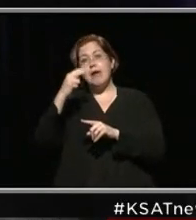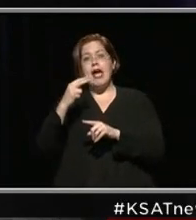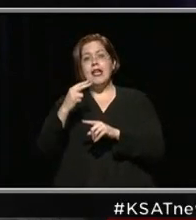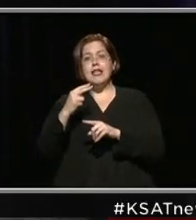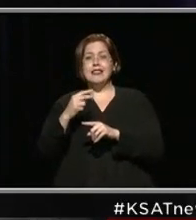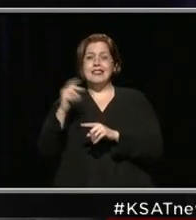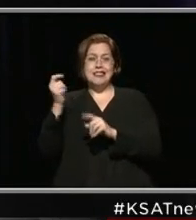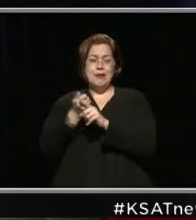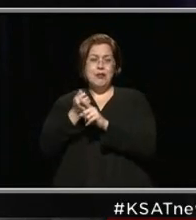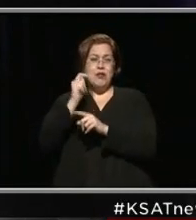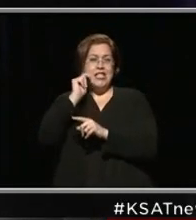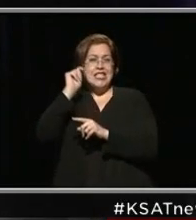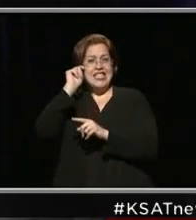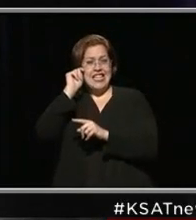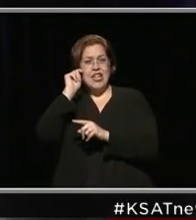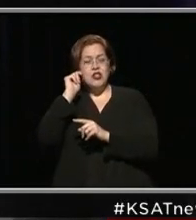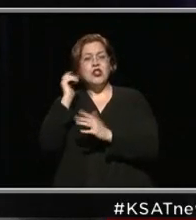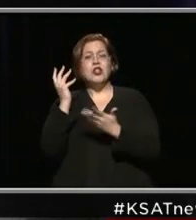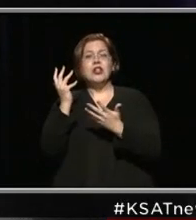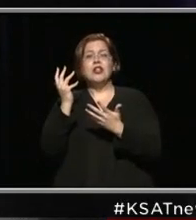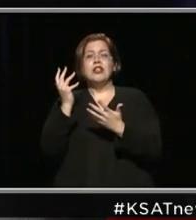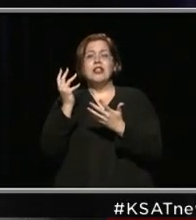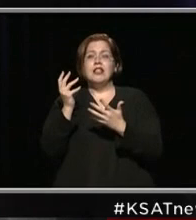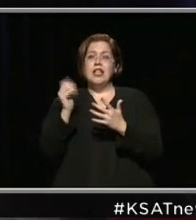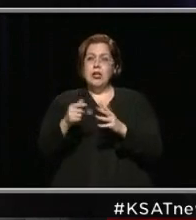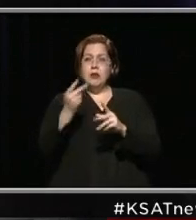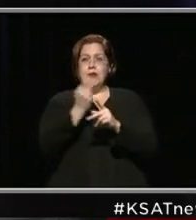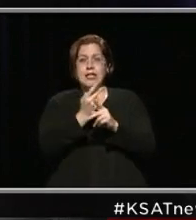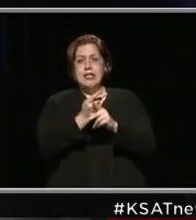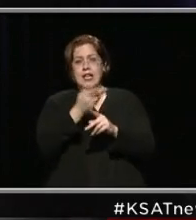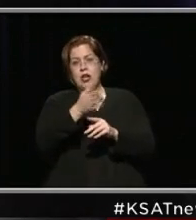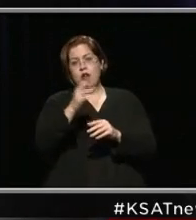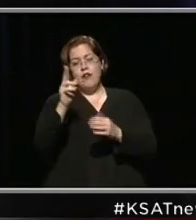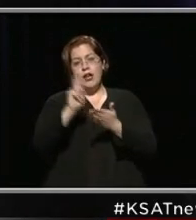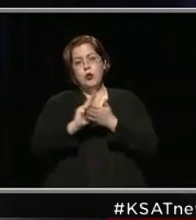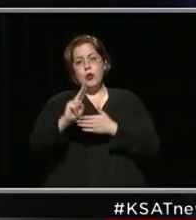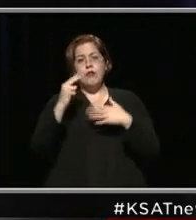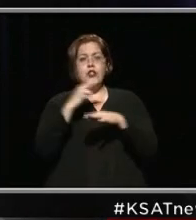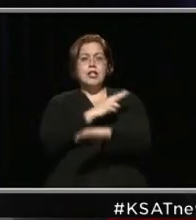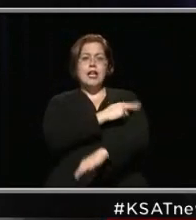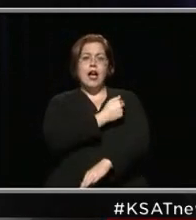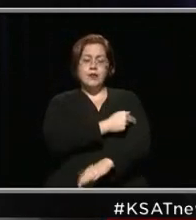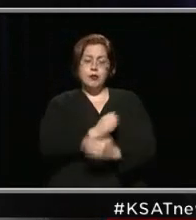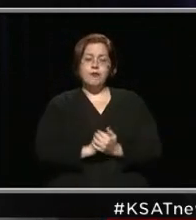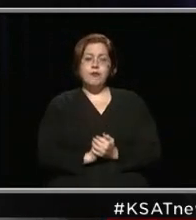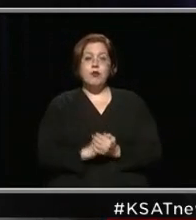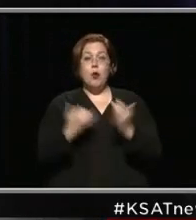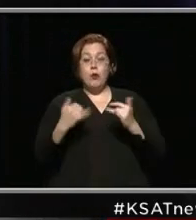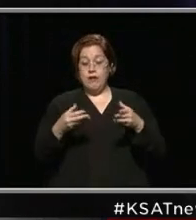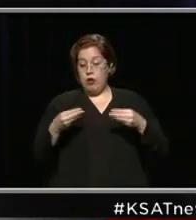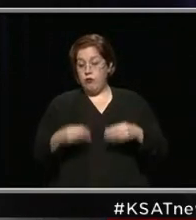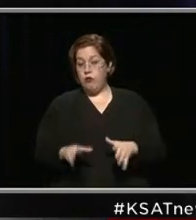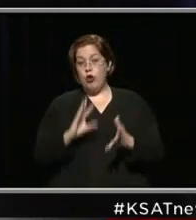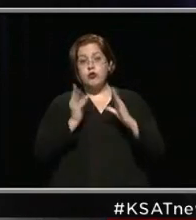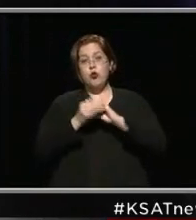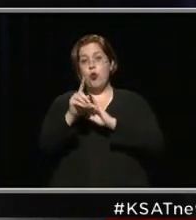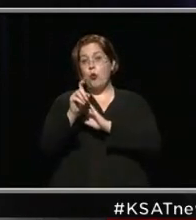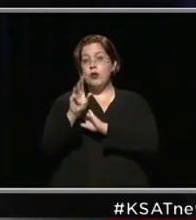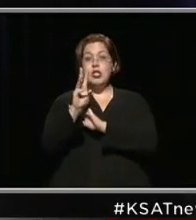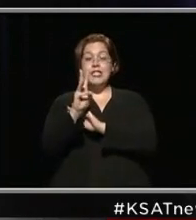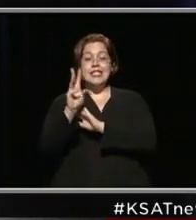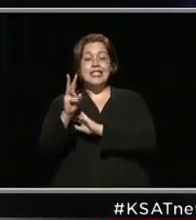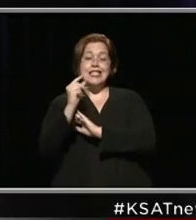teens, with conditions he was being treated for at University Hospital. We now lost 166